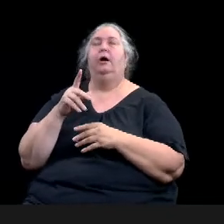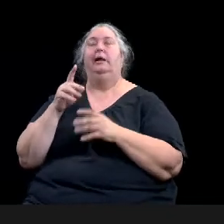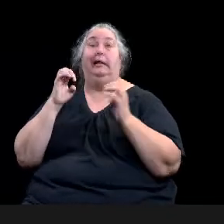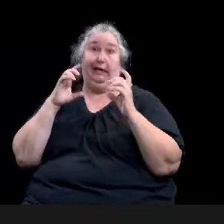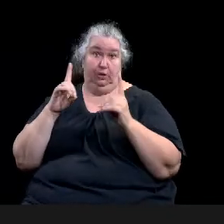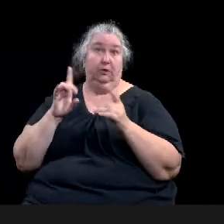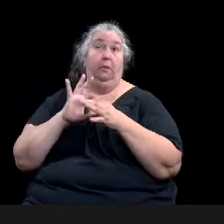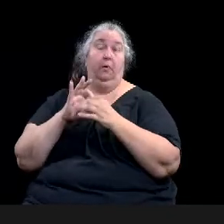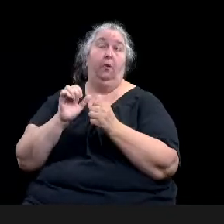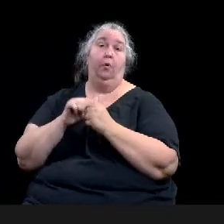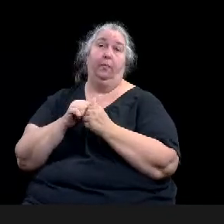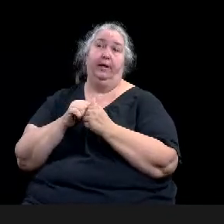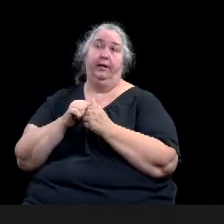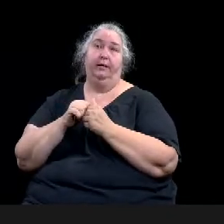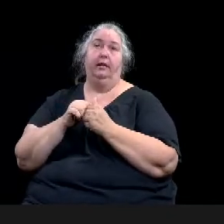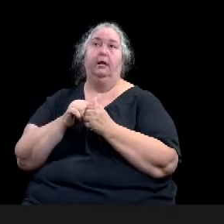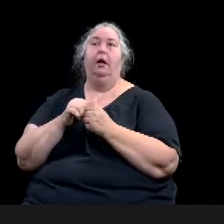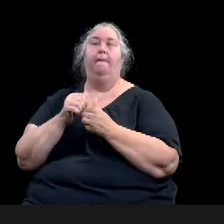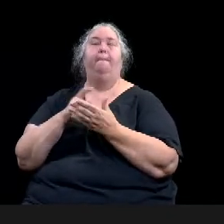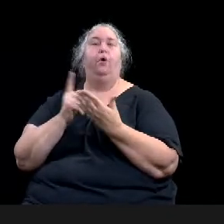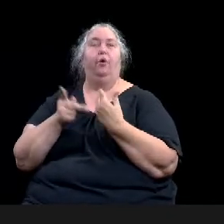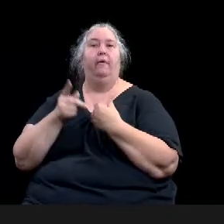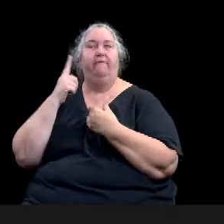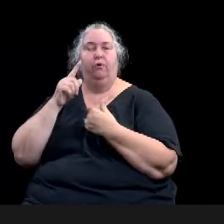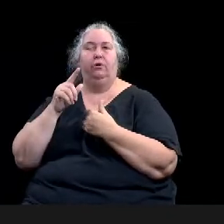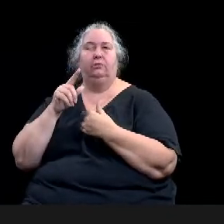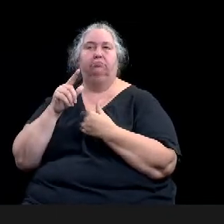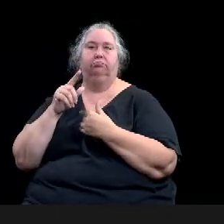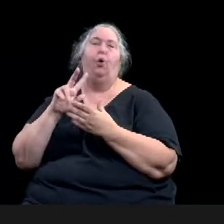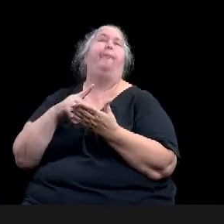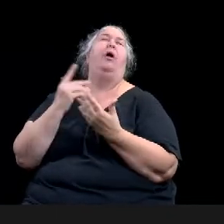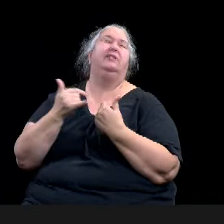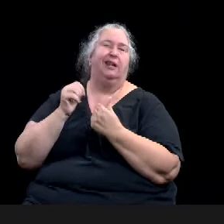uh, website development, and some other equipment and supplies.